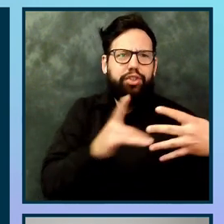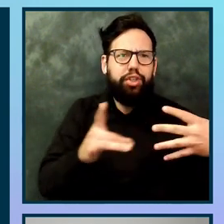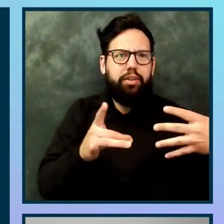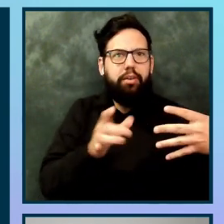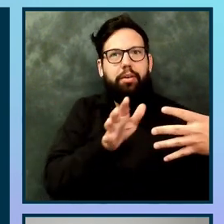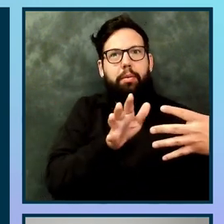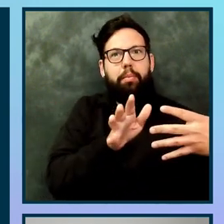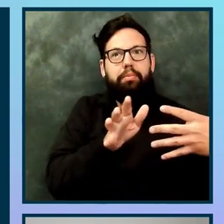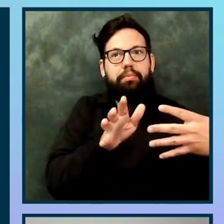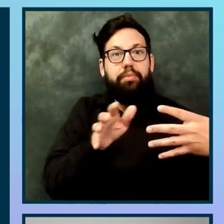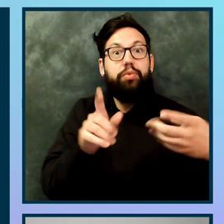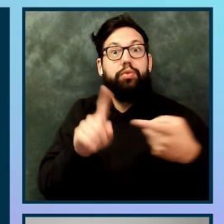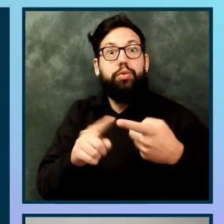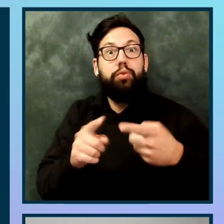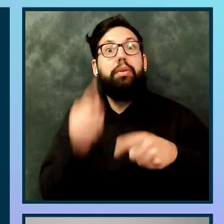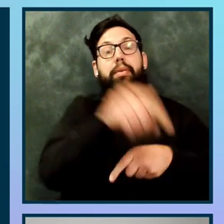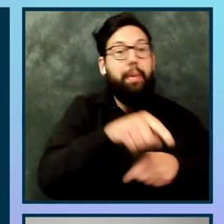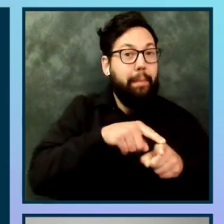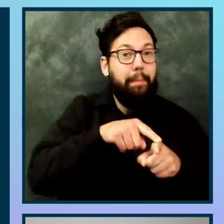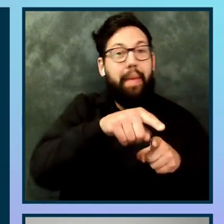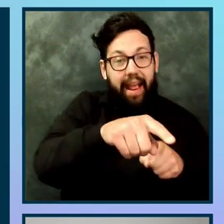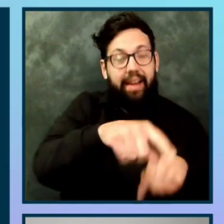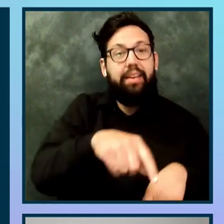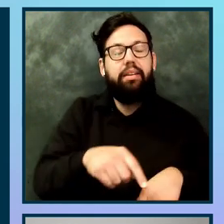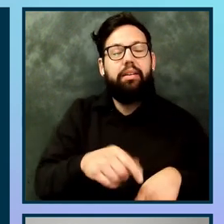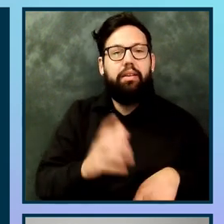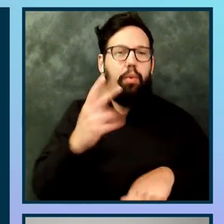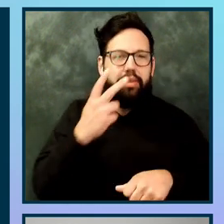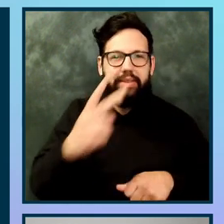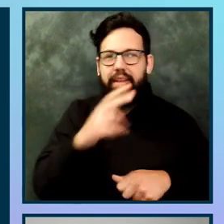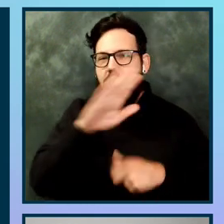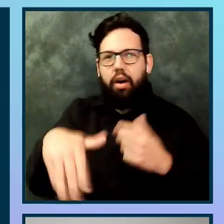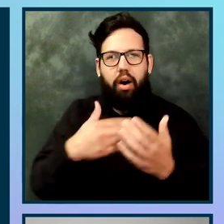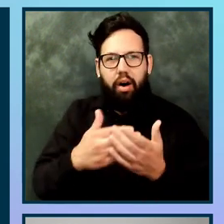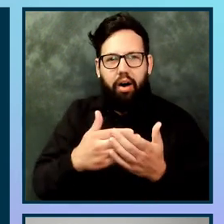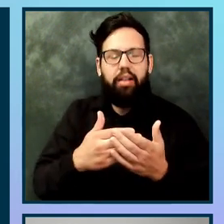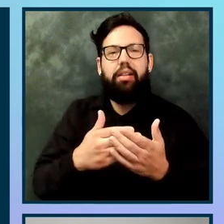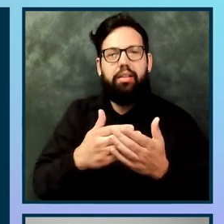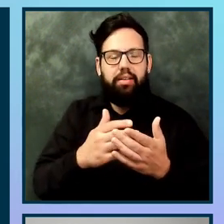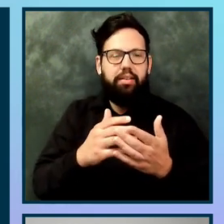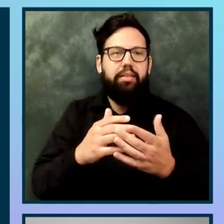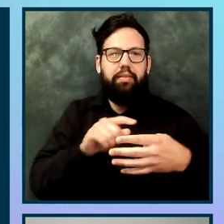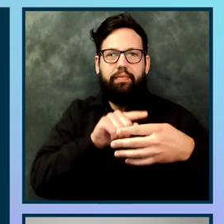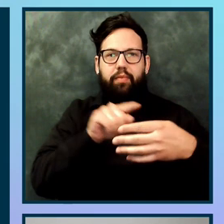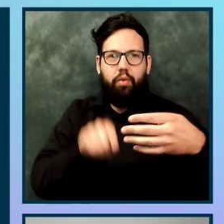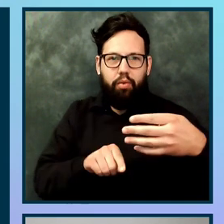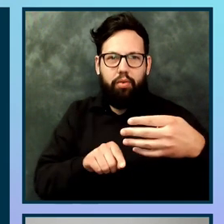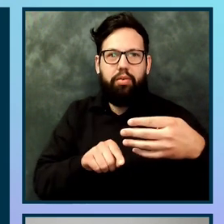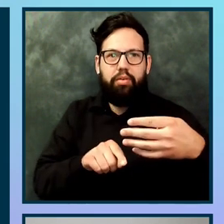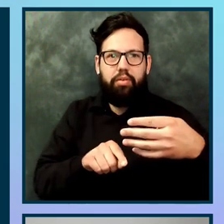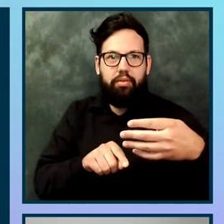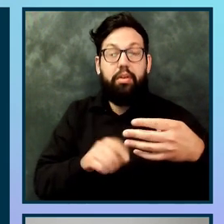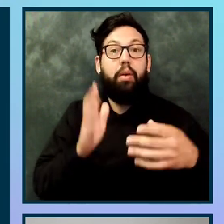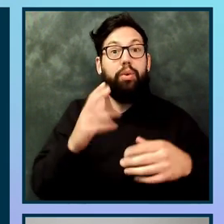I'm going to see all these four workflows